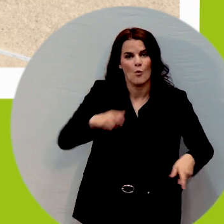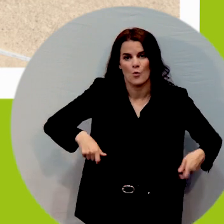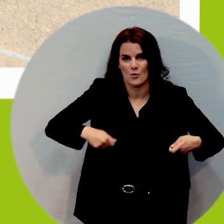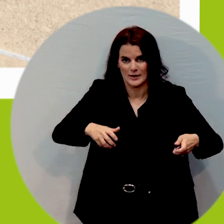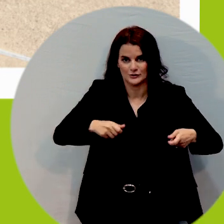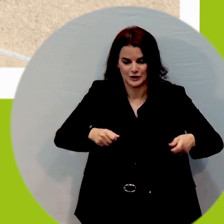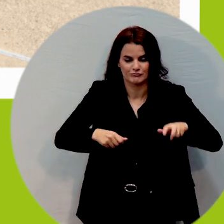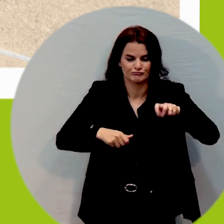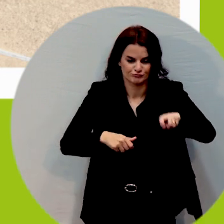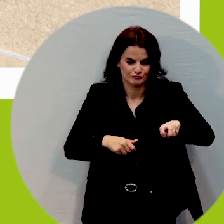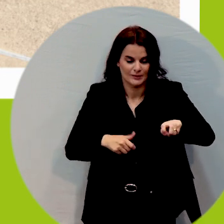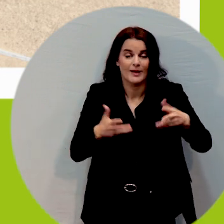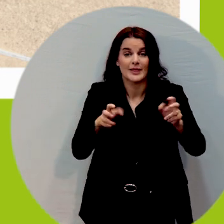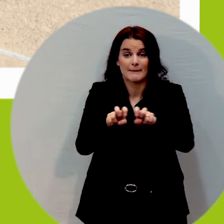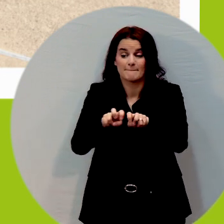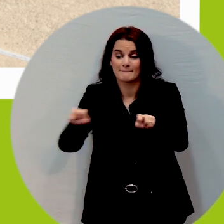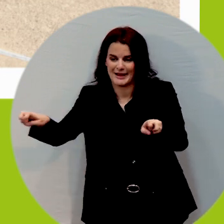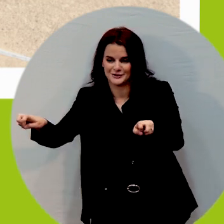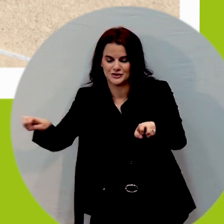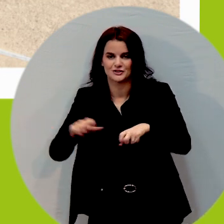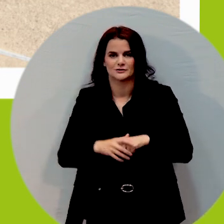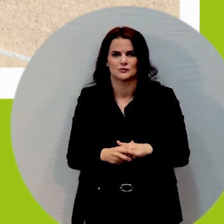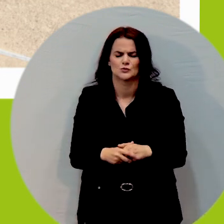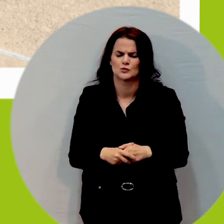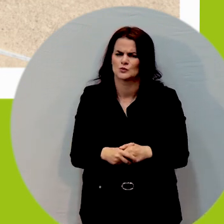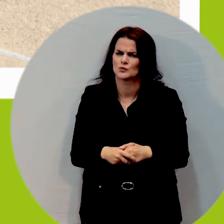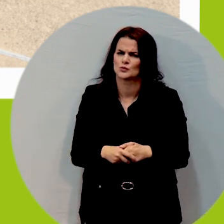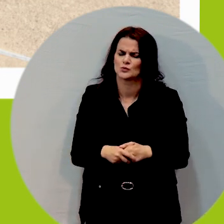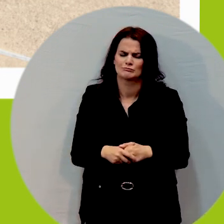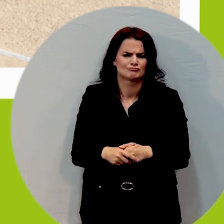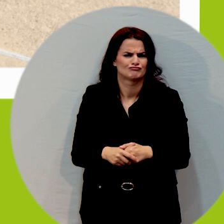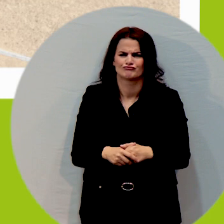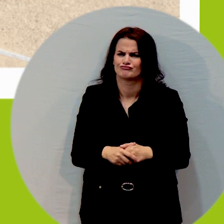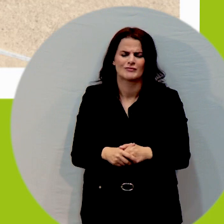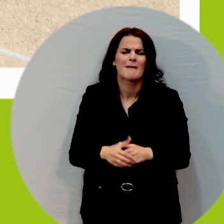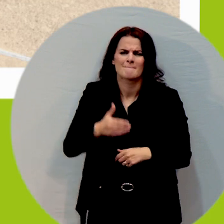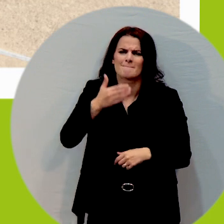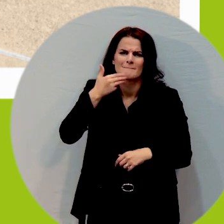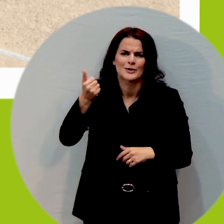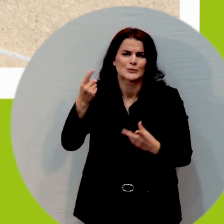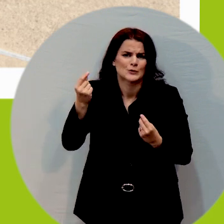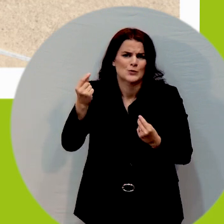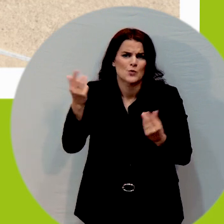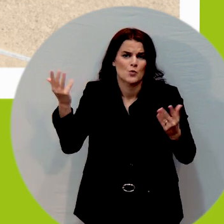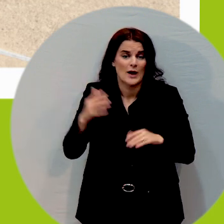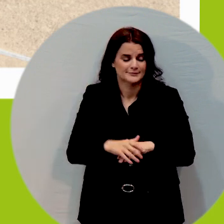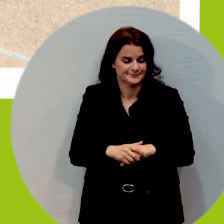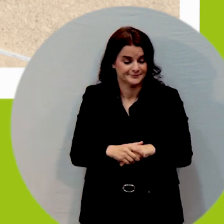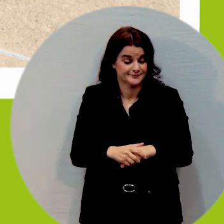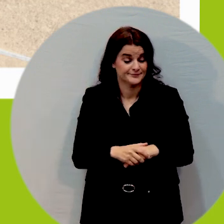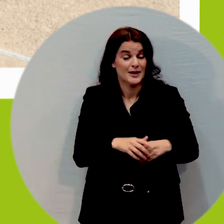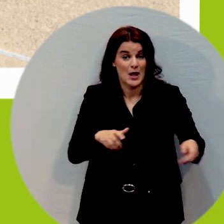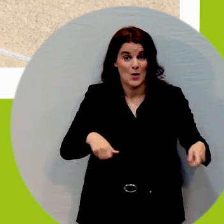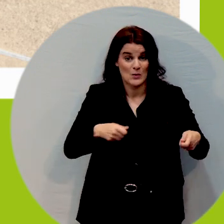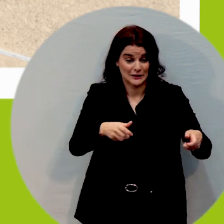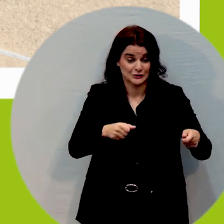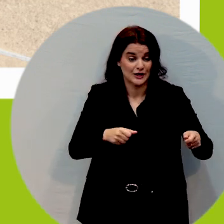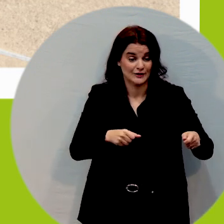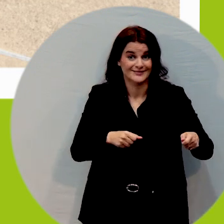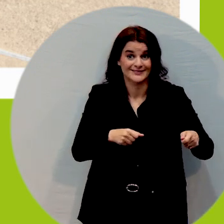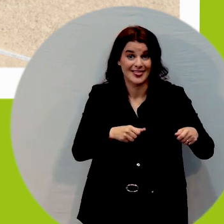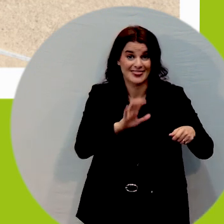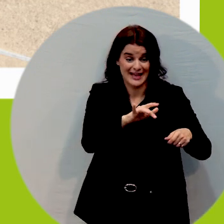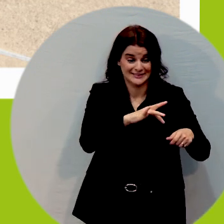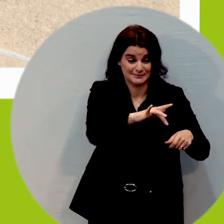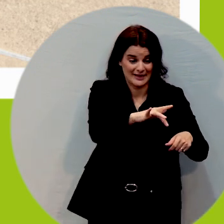the bench then is much better to have the wheelchair space free and put the